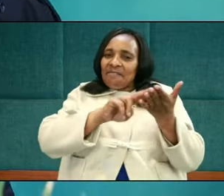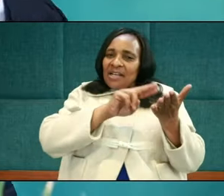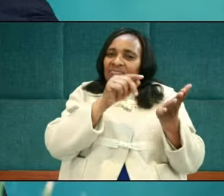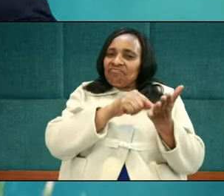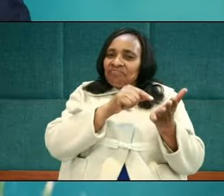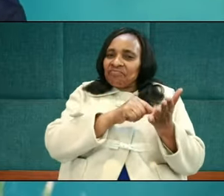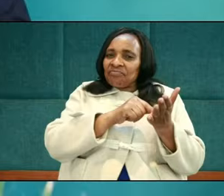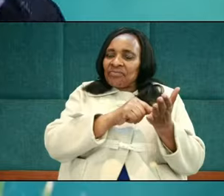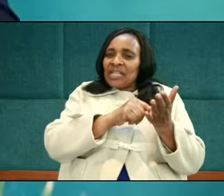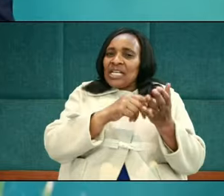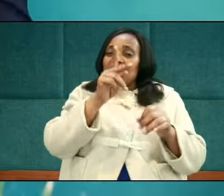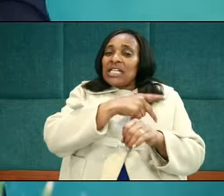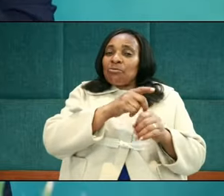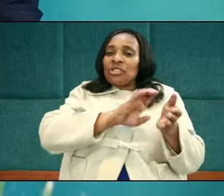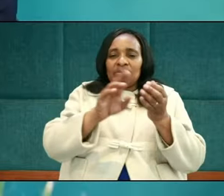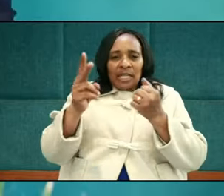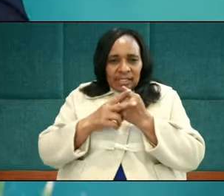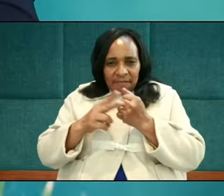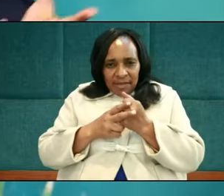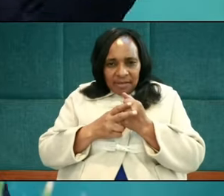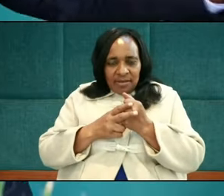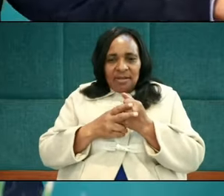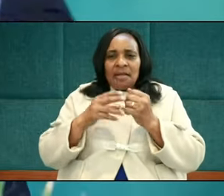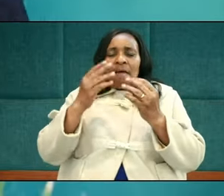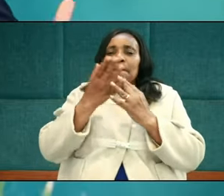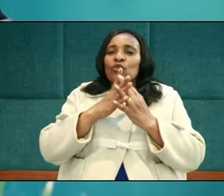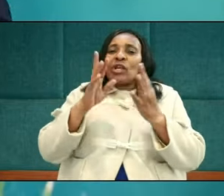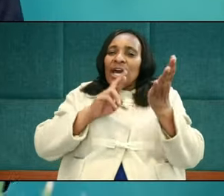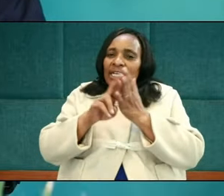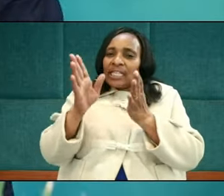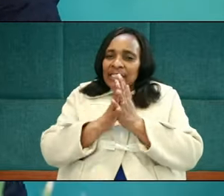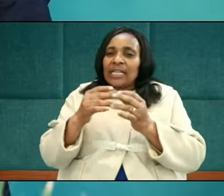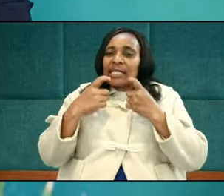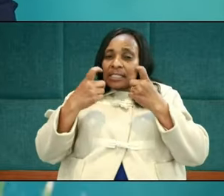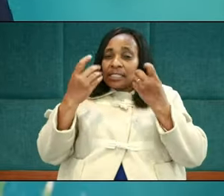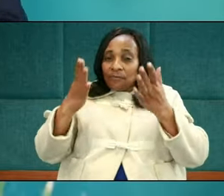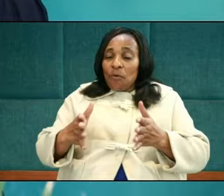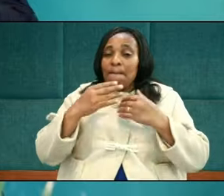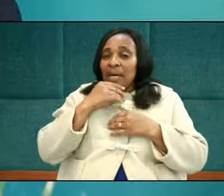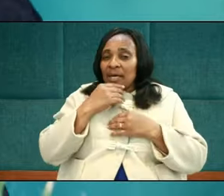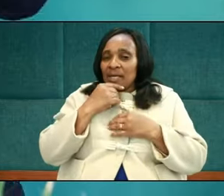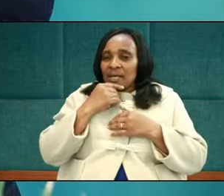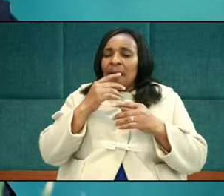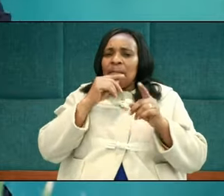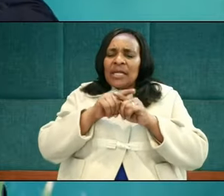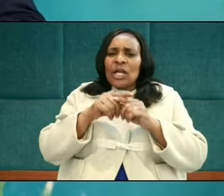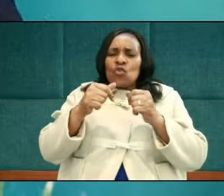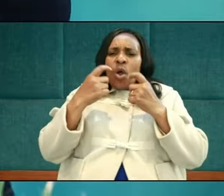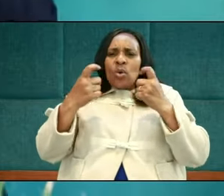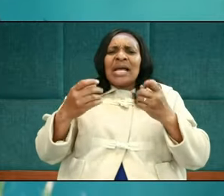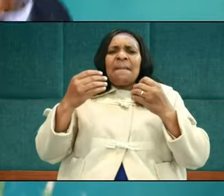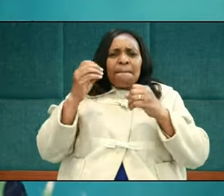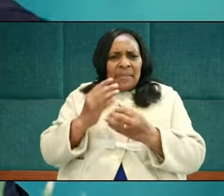quoting Psalm 37. The conflict in this Psalm is between the righteous and the wicked. It appears that the wicked are winning